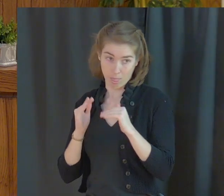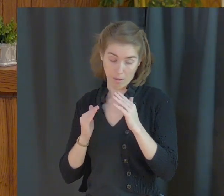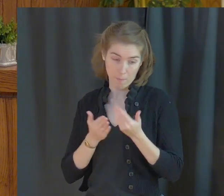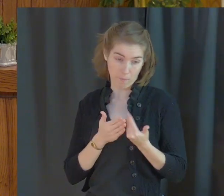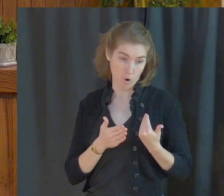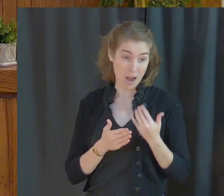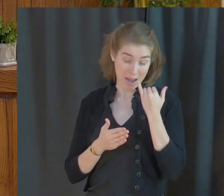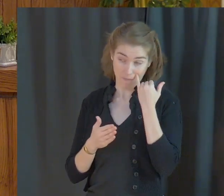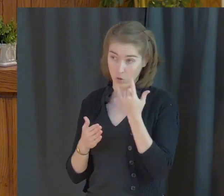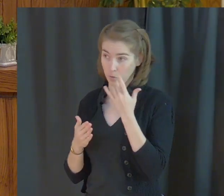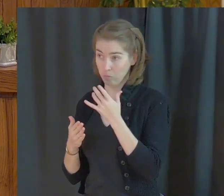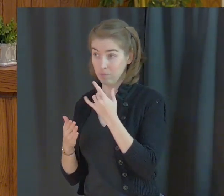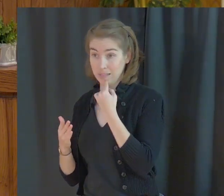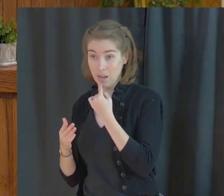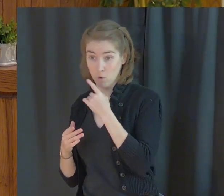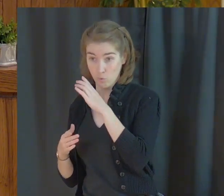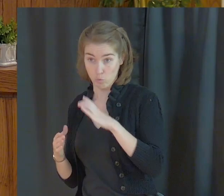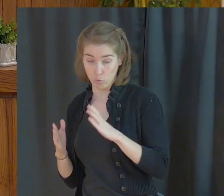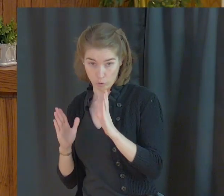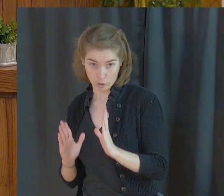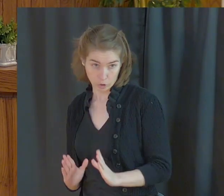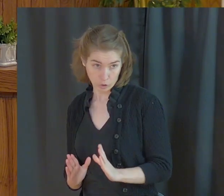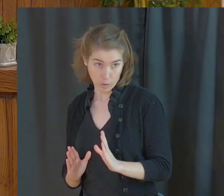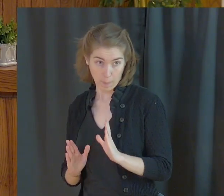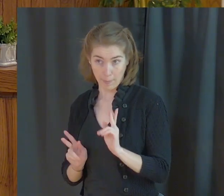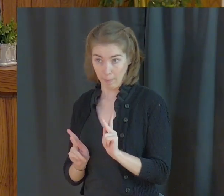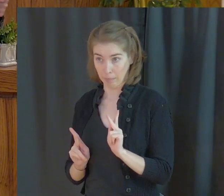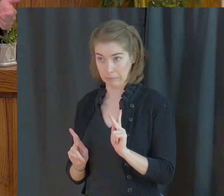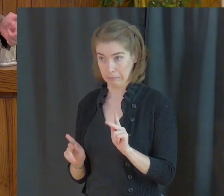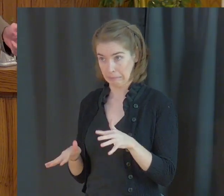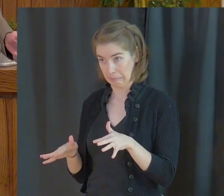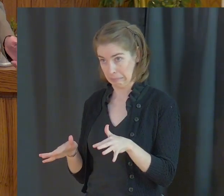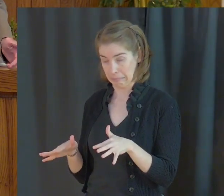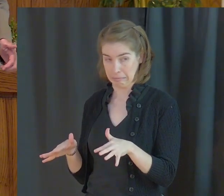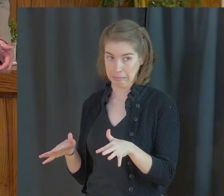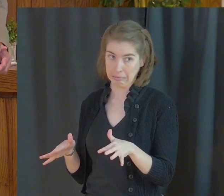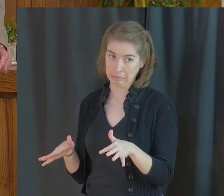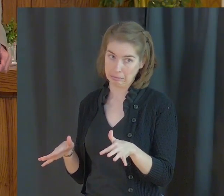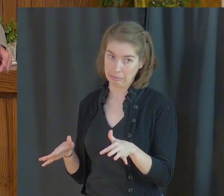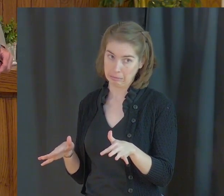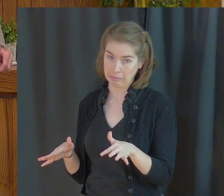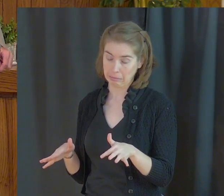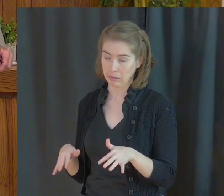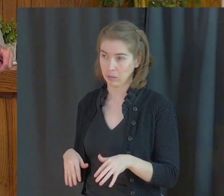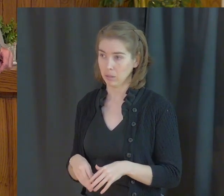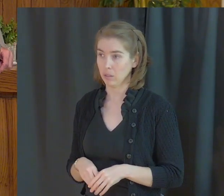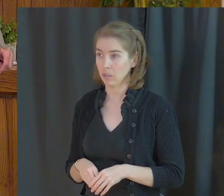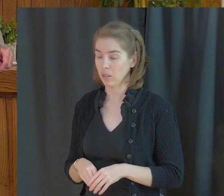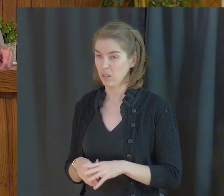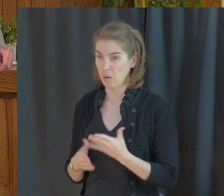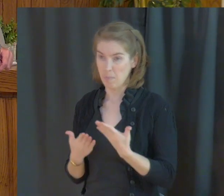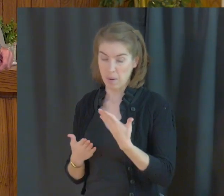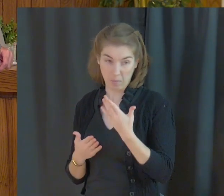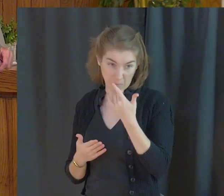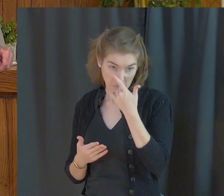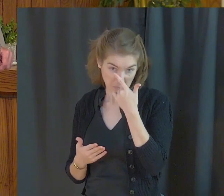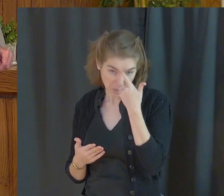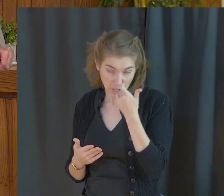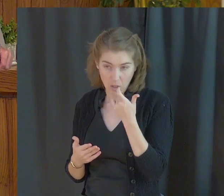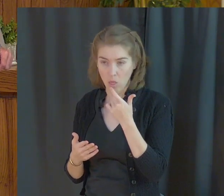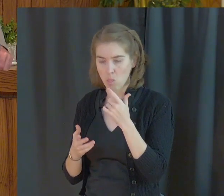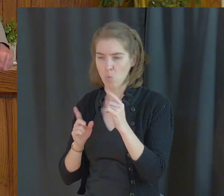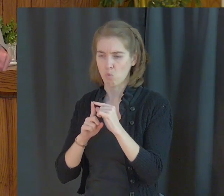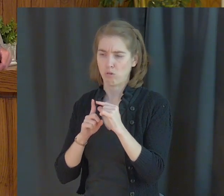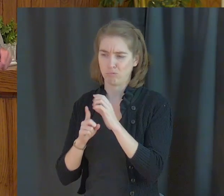Christian, you immediately intimidate people around you. It's maybe because the word